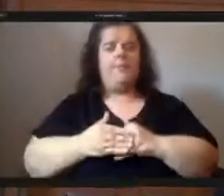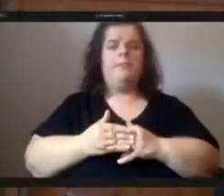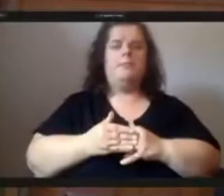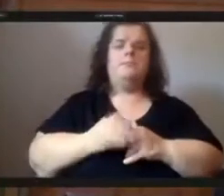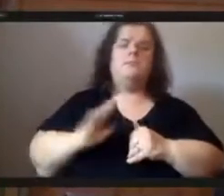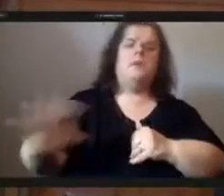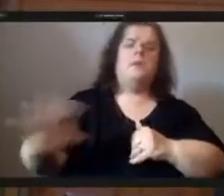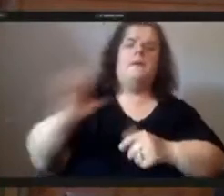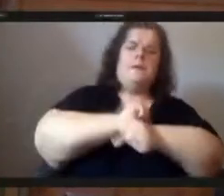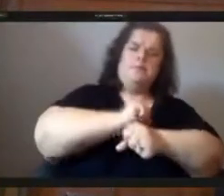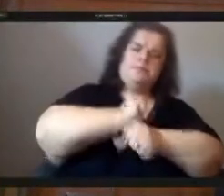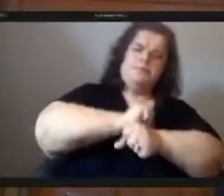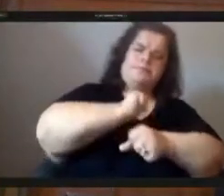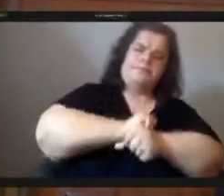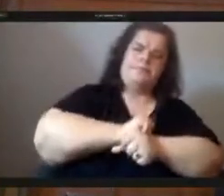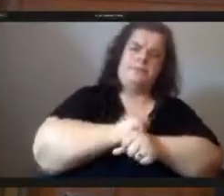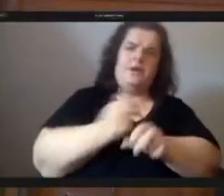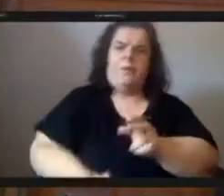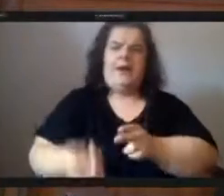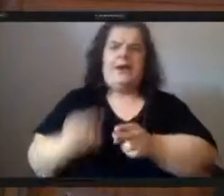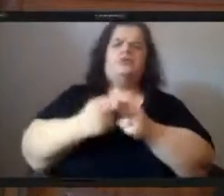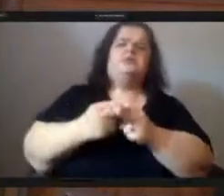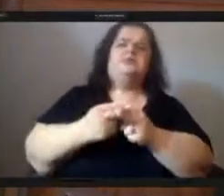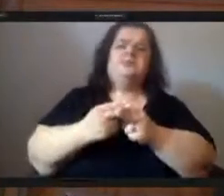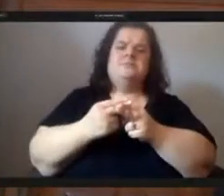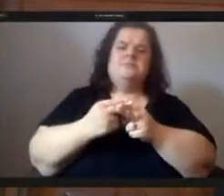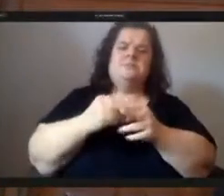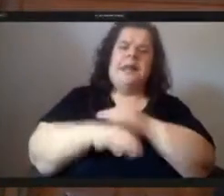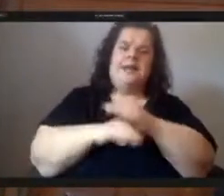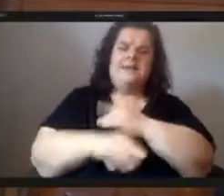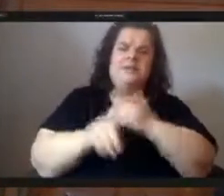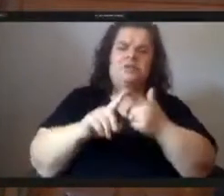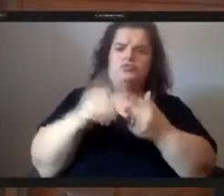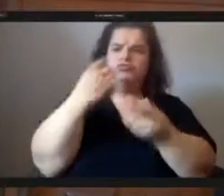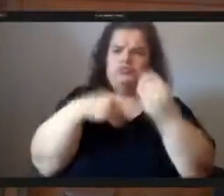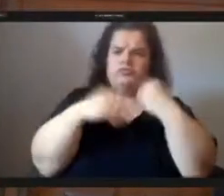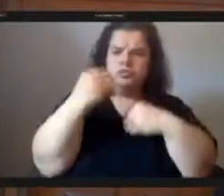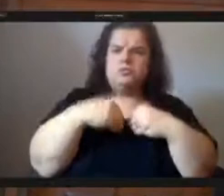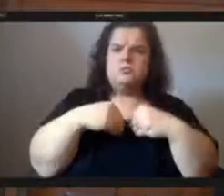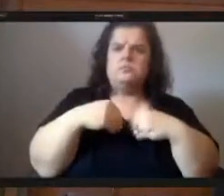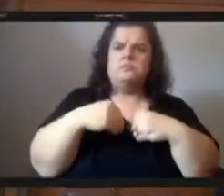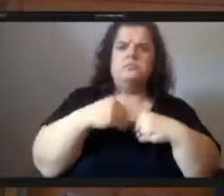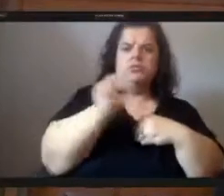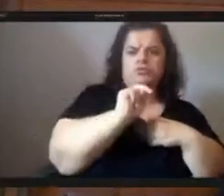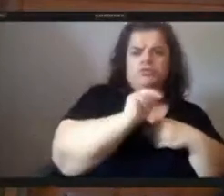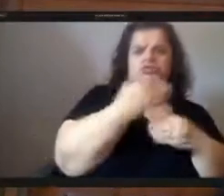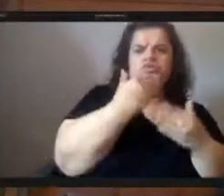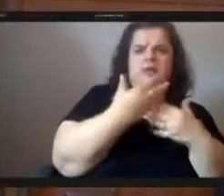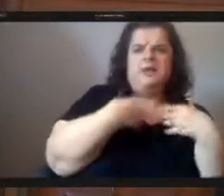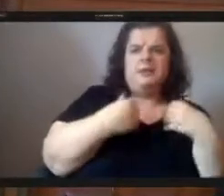working tirelessly to increase access to nutritious and delicious food imagine the good that they